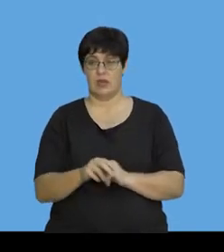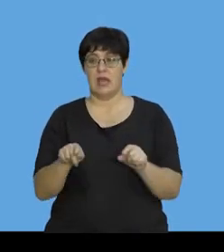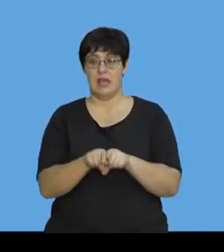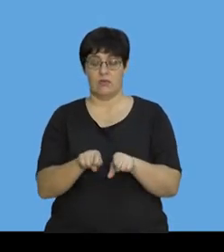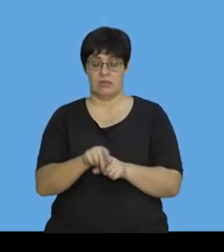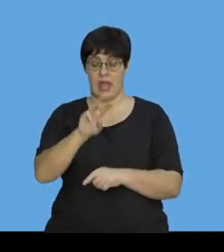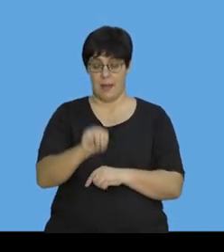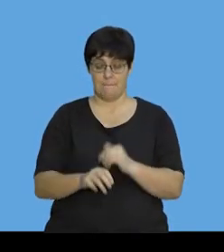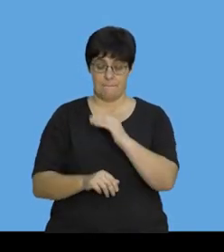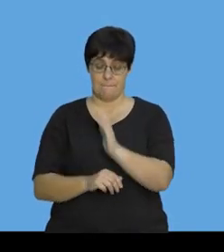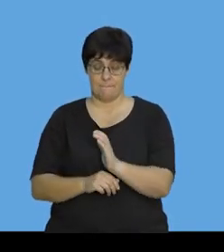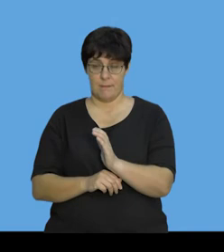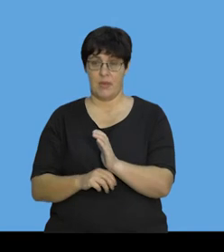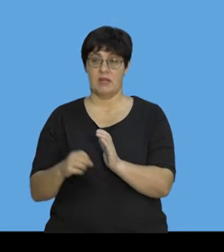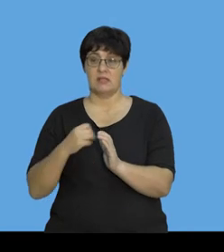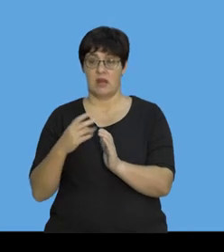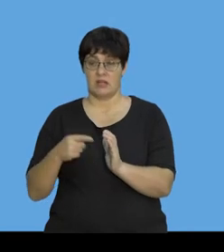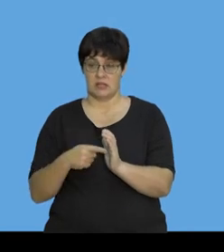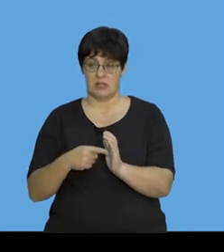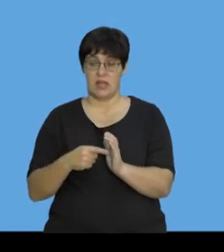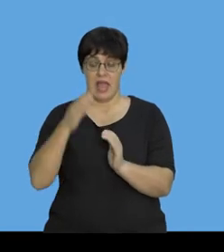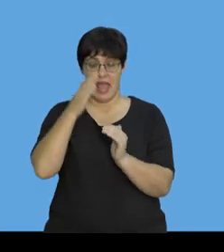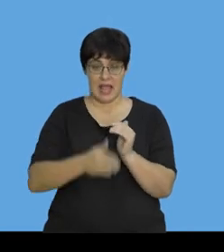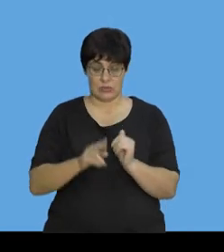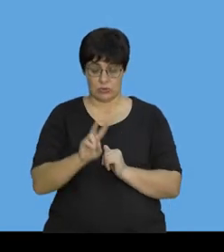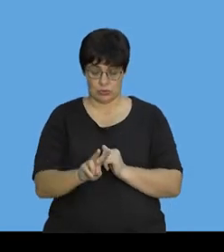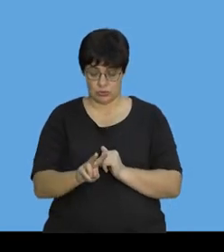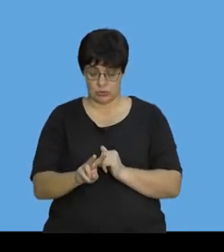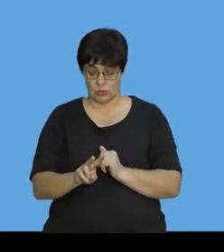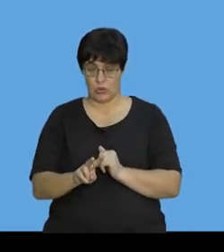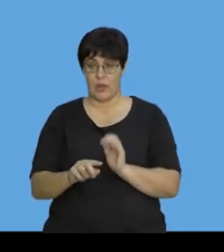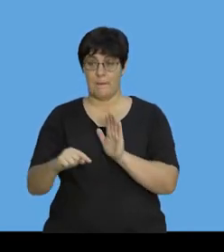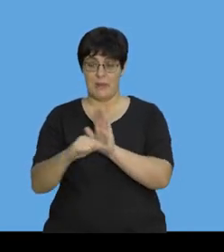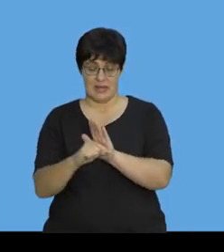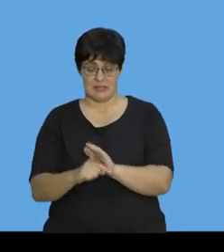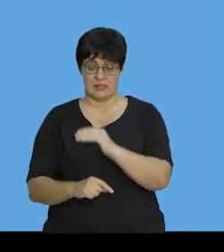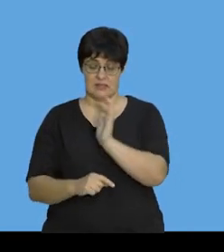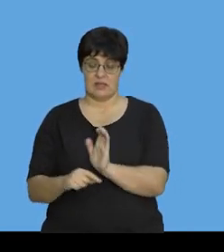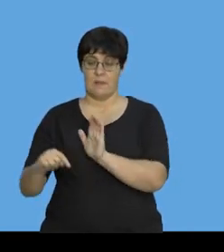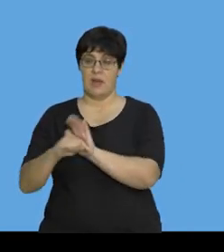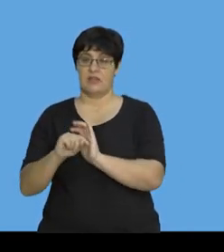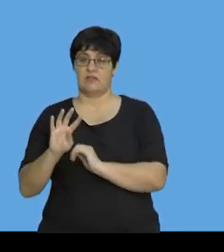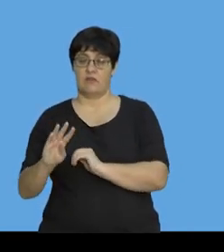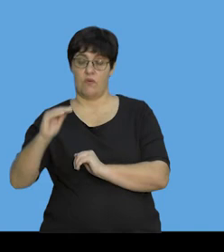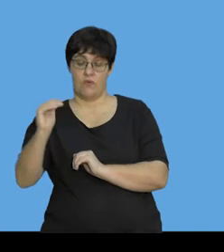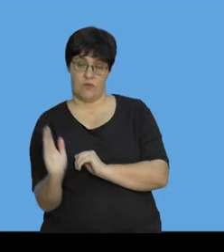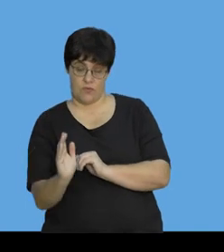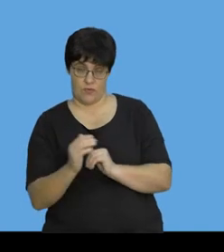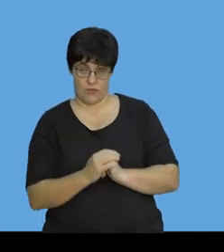And my velocity ended at 2, started at minus 4.